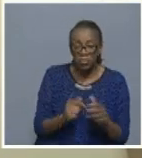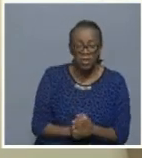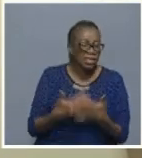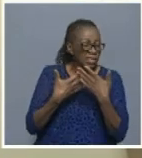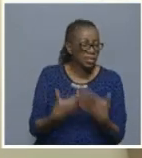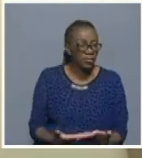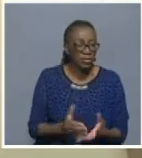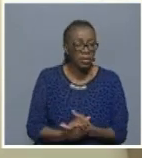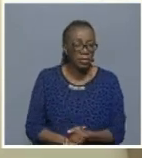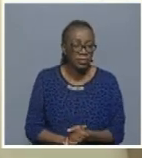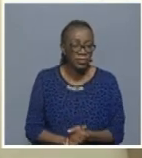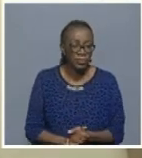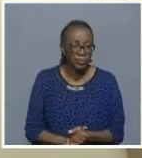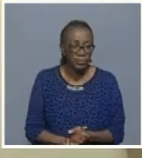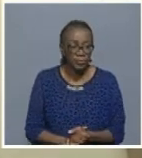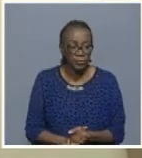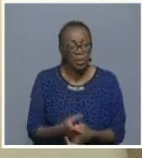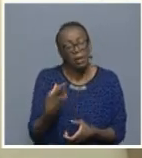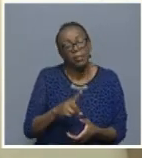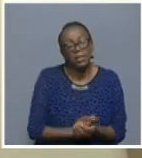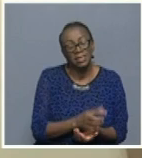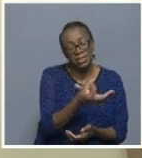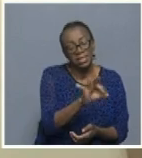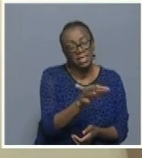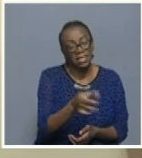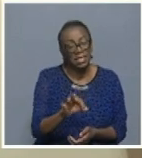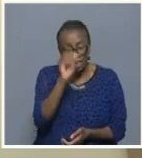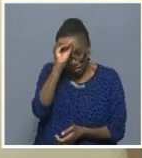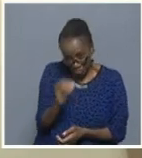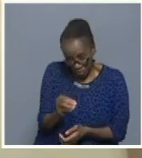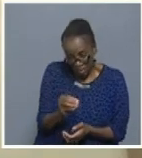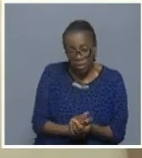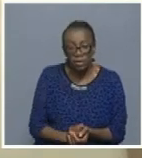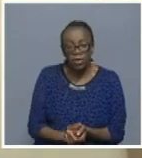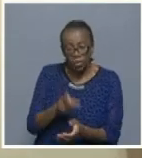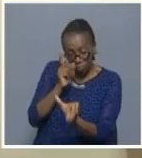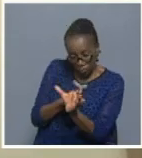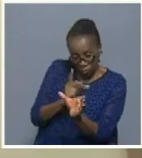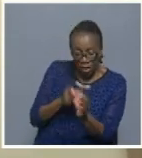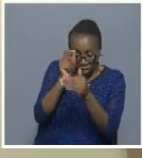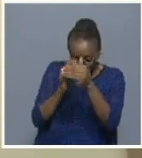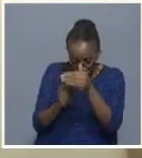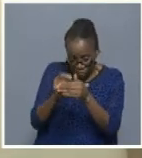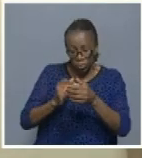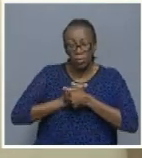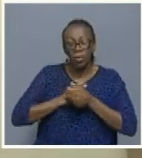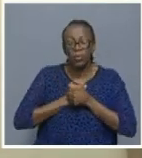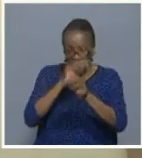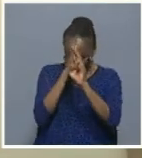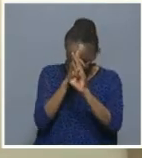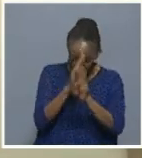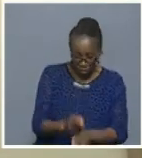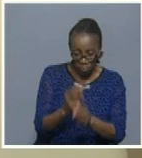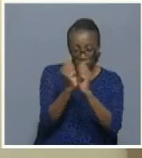say 99% of our bar club and shabins owners, they comply. We only have a difficulty in the